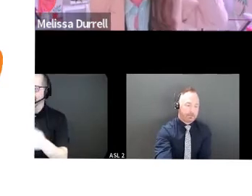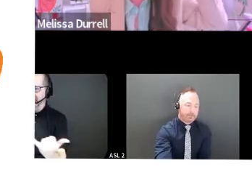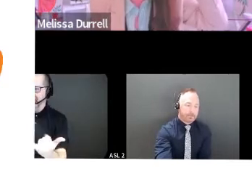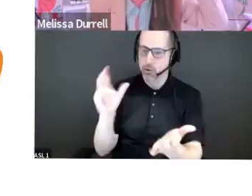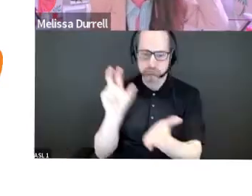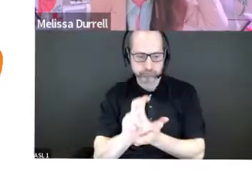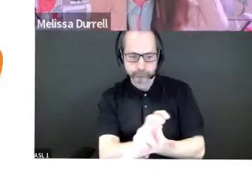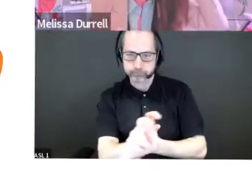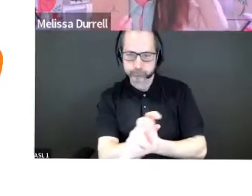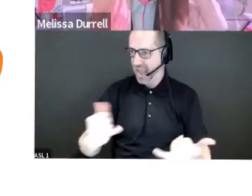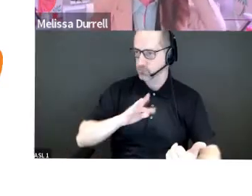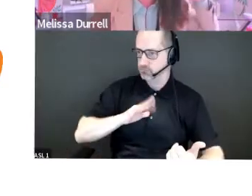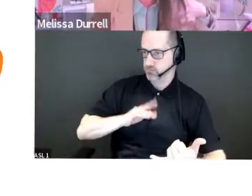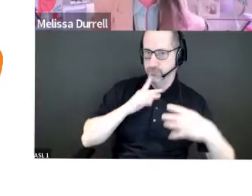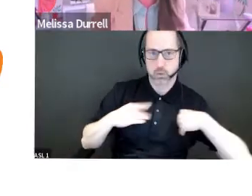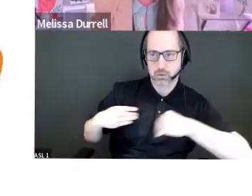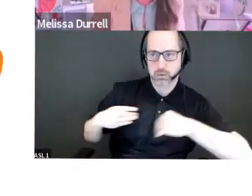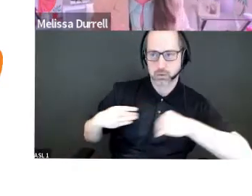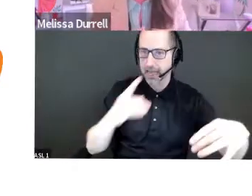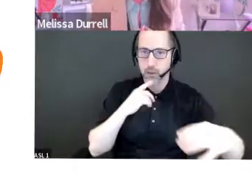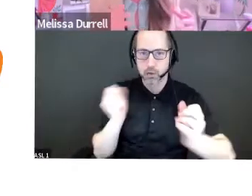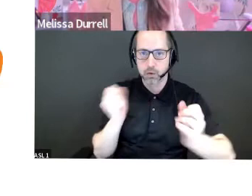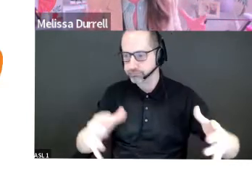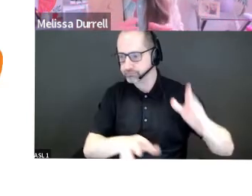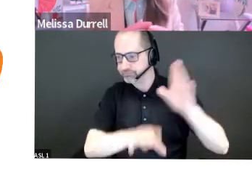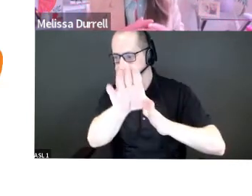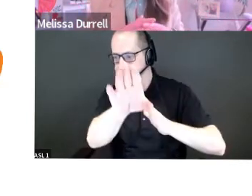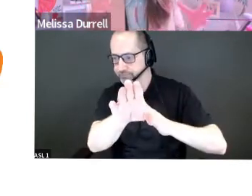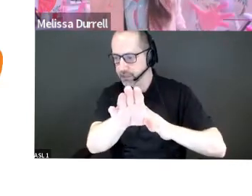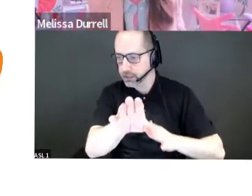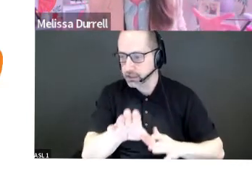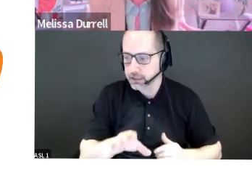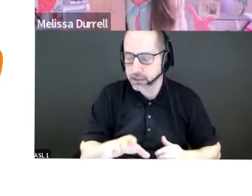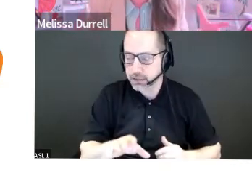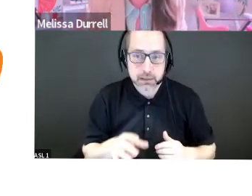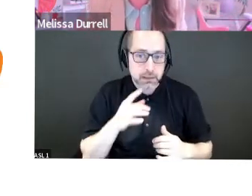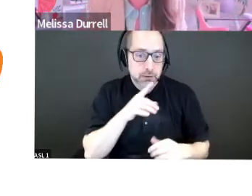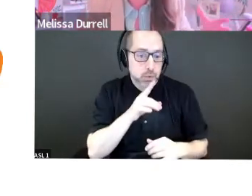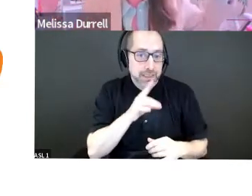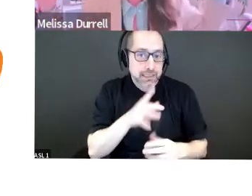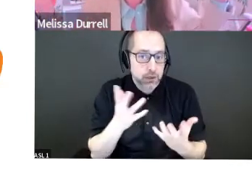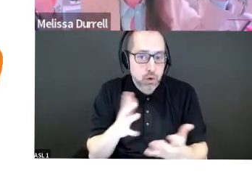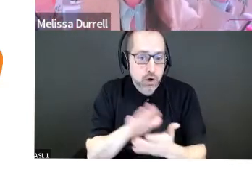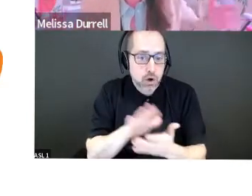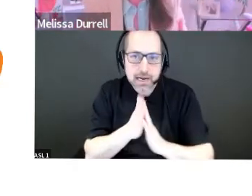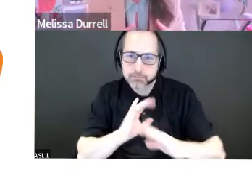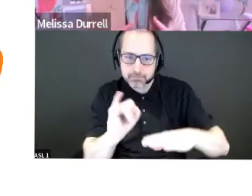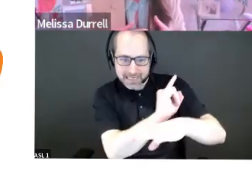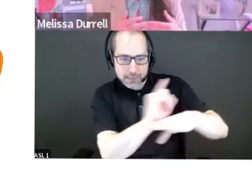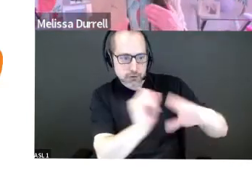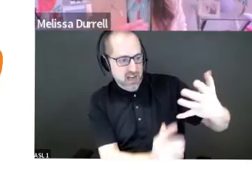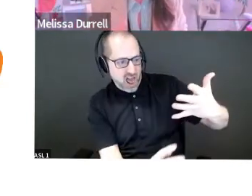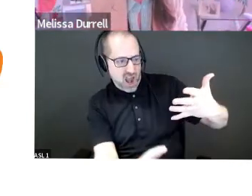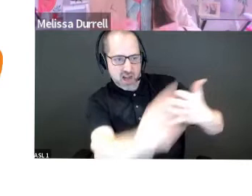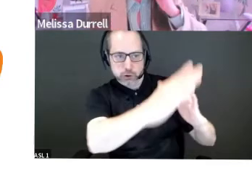your product to come to market, or for you to be scaling your product into, you know, really becoming an industry leader, because that's why we want to do it,